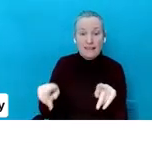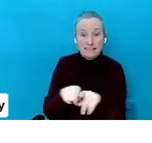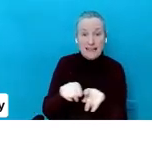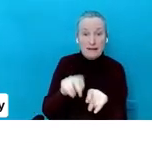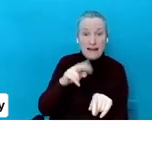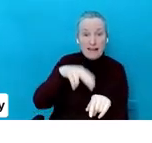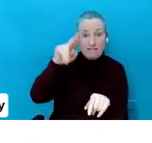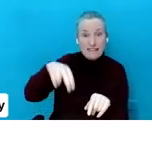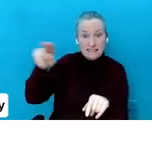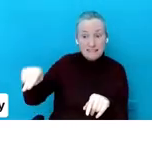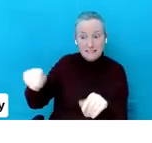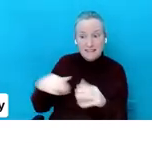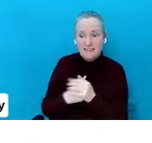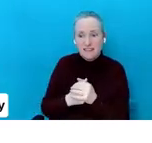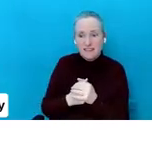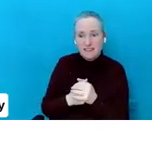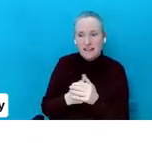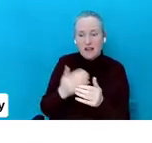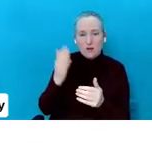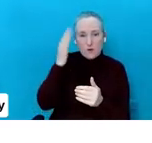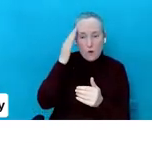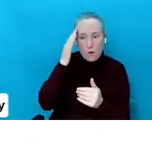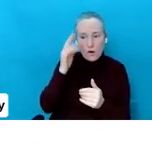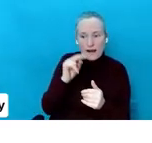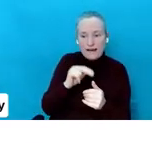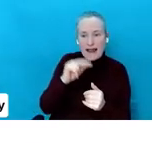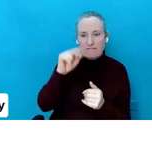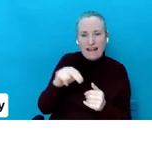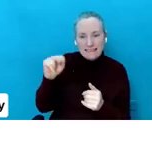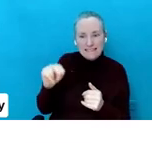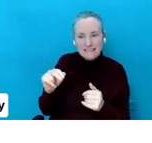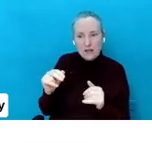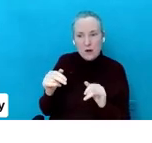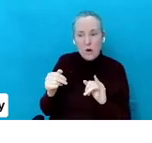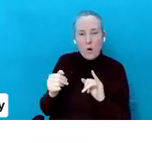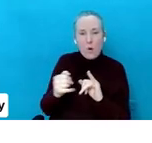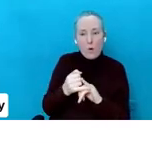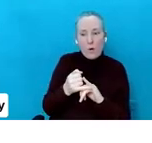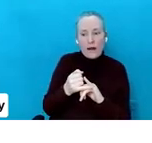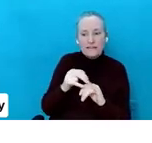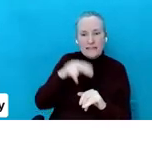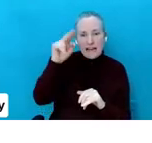is, Leanne, who's Netflix is greatest competitor?